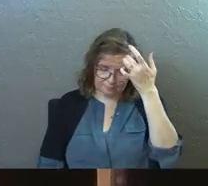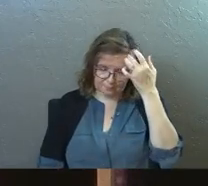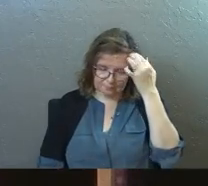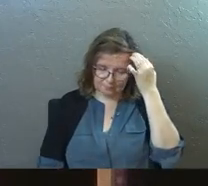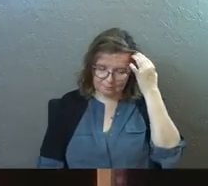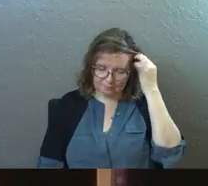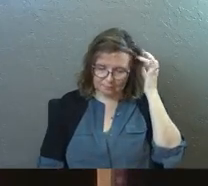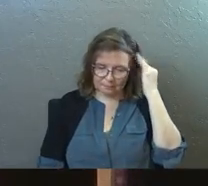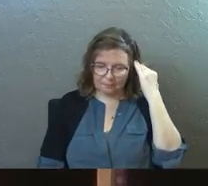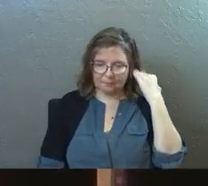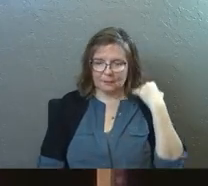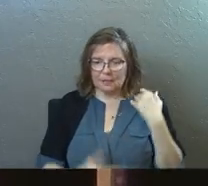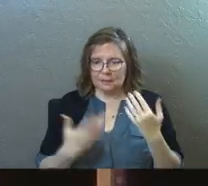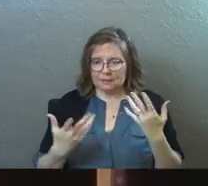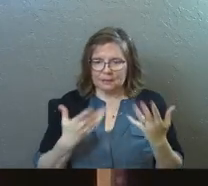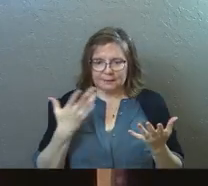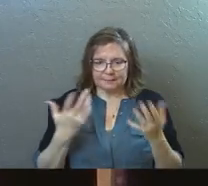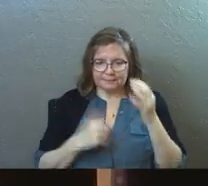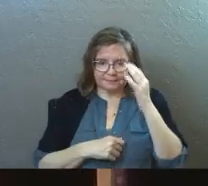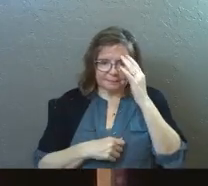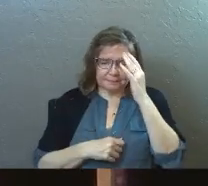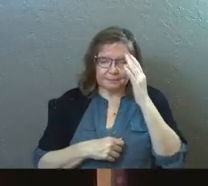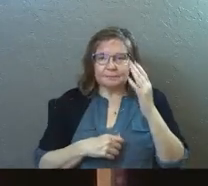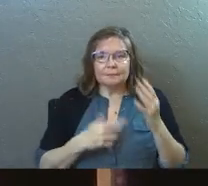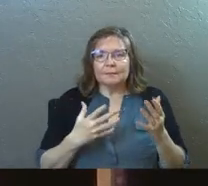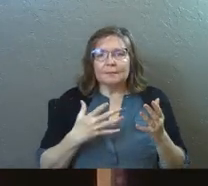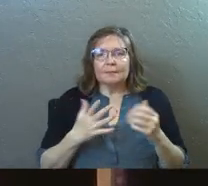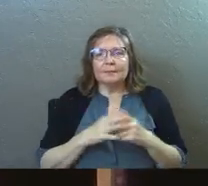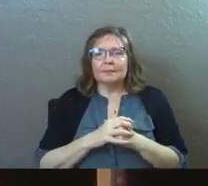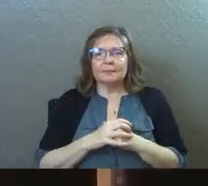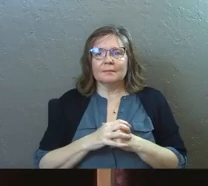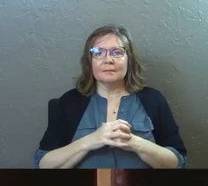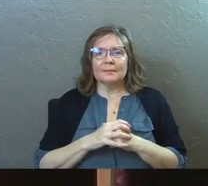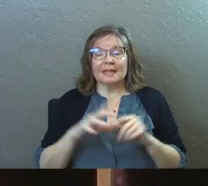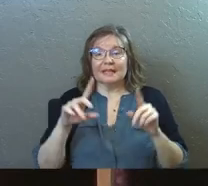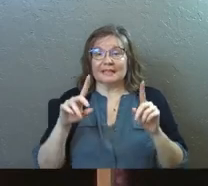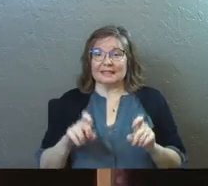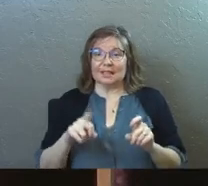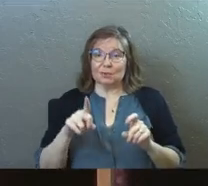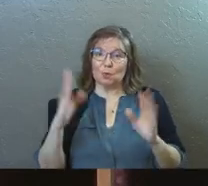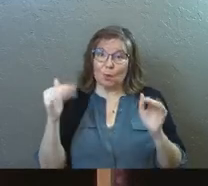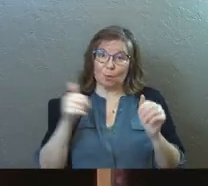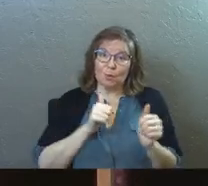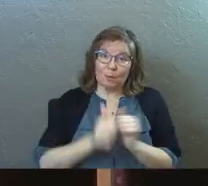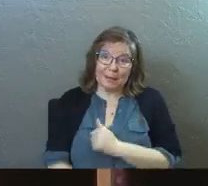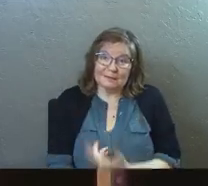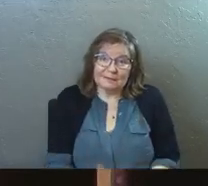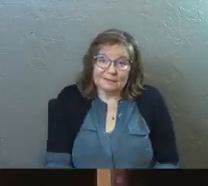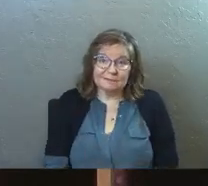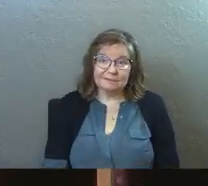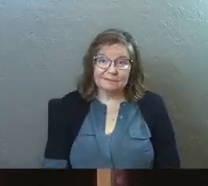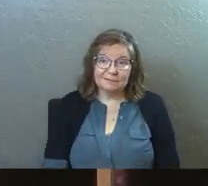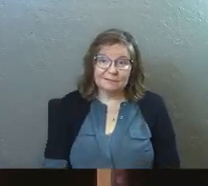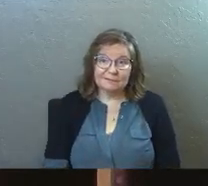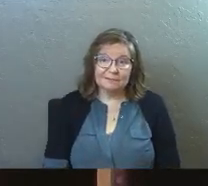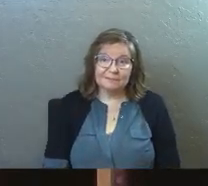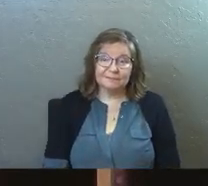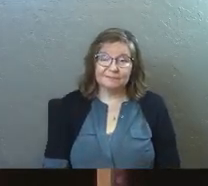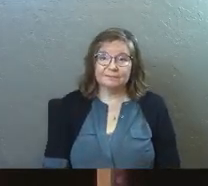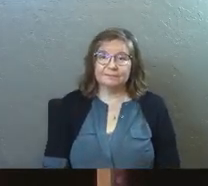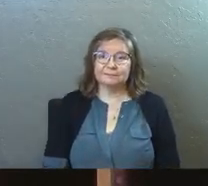It's an imaginary test you hope you would pass as a pastor,